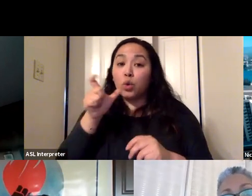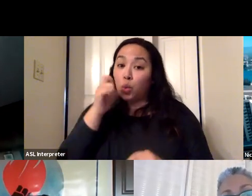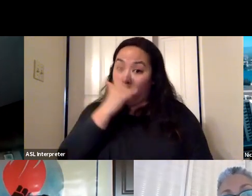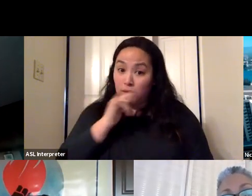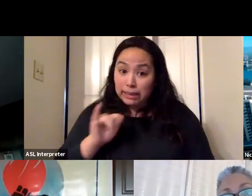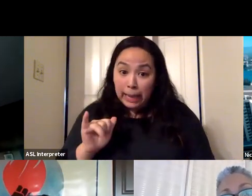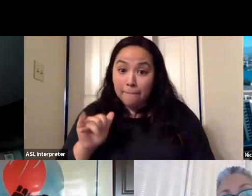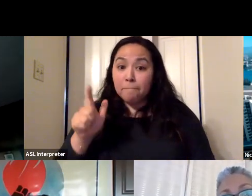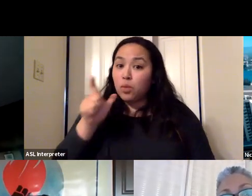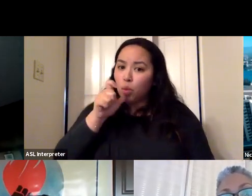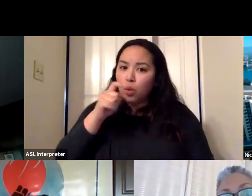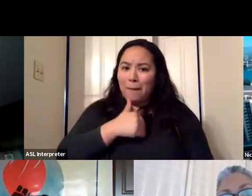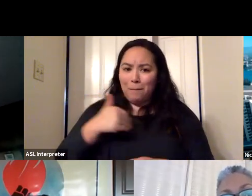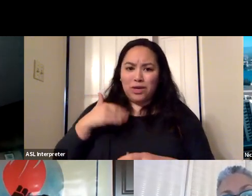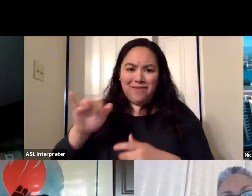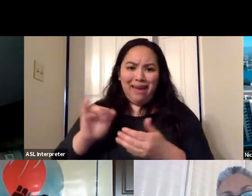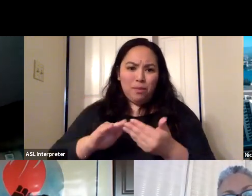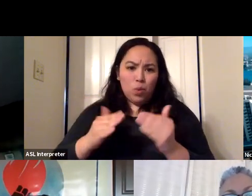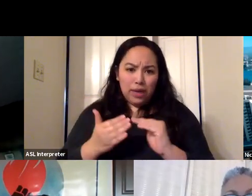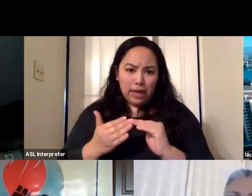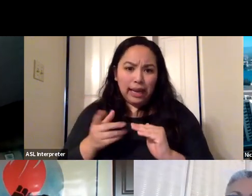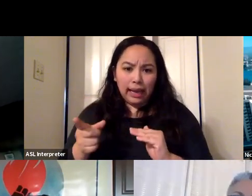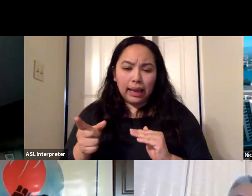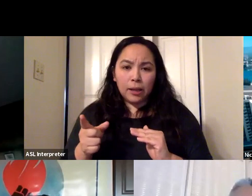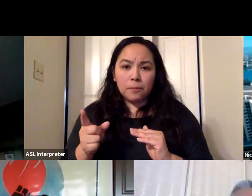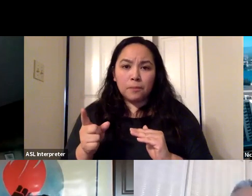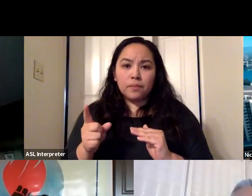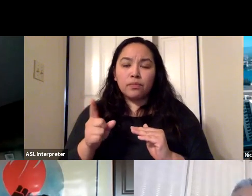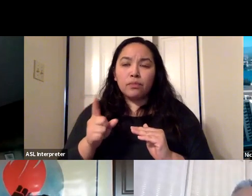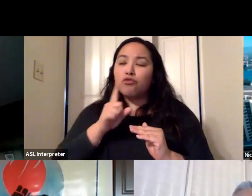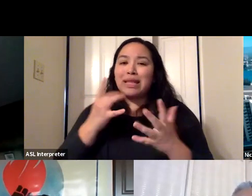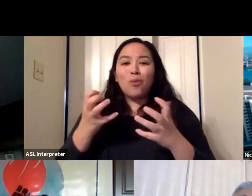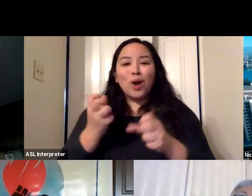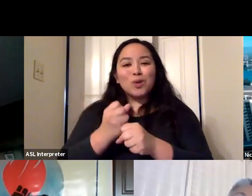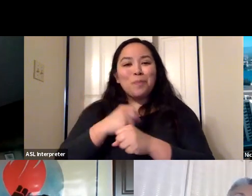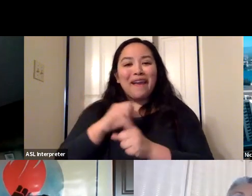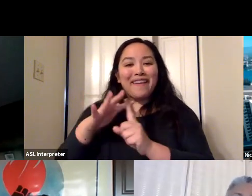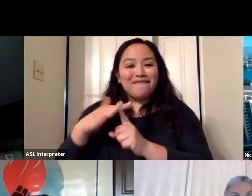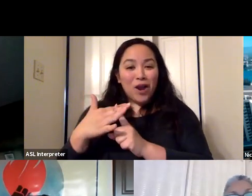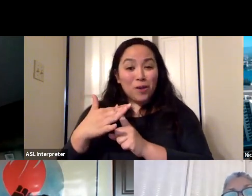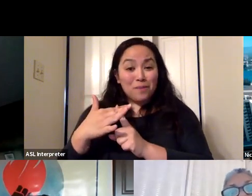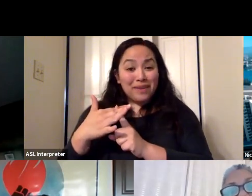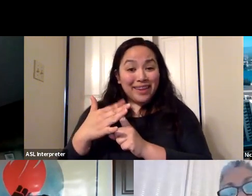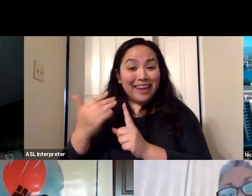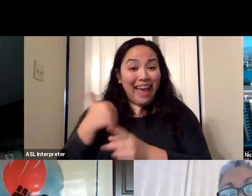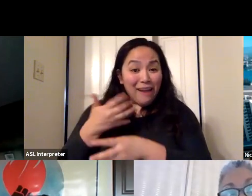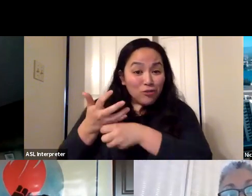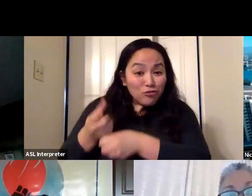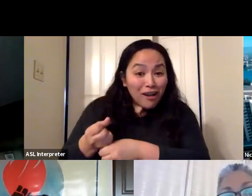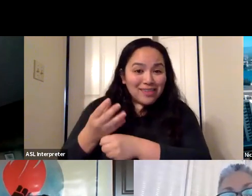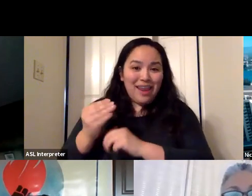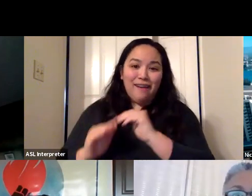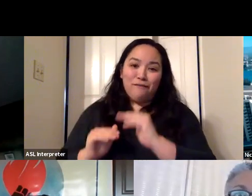And really, and create an atmosphere of trust and of comfort.